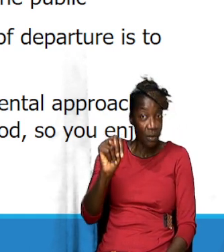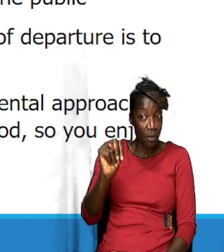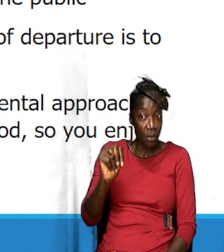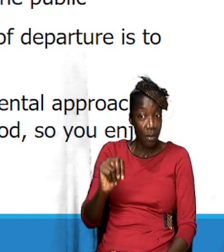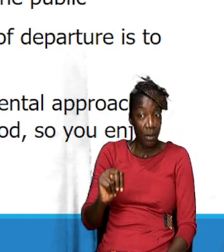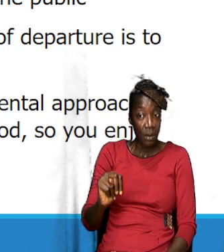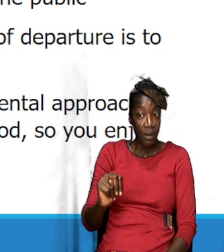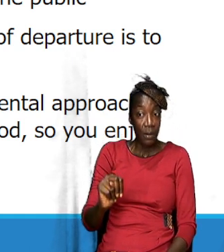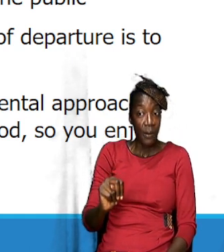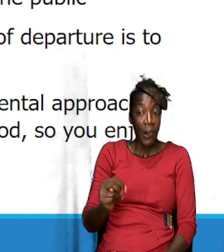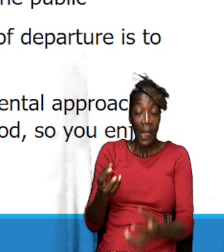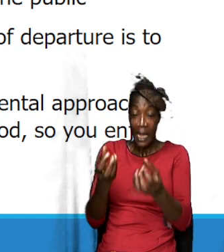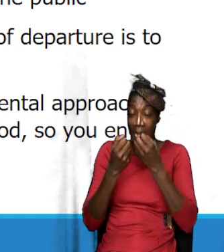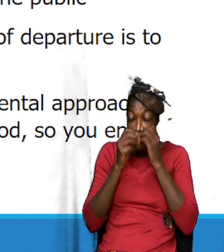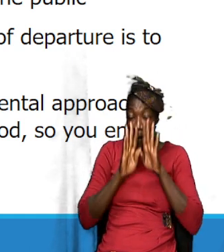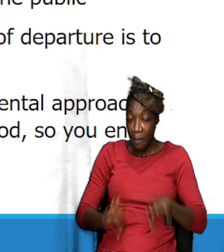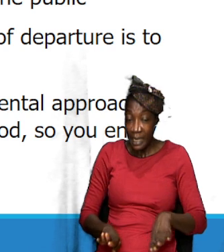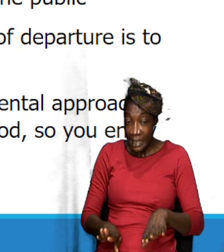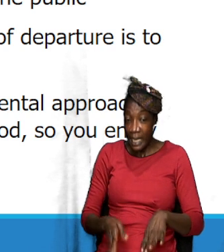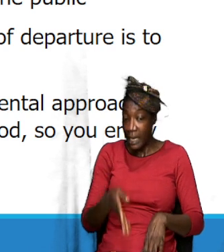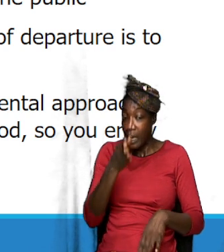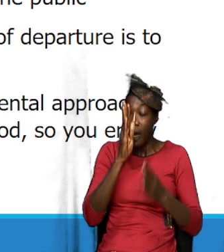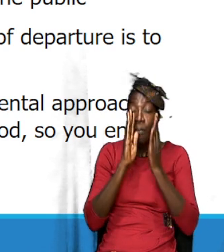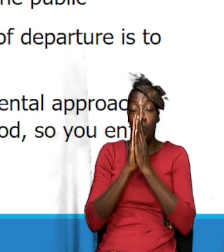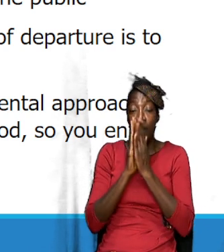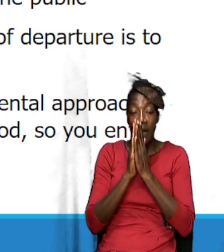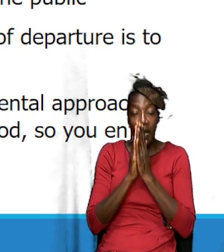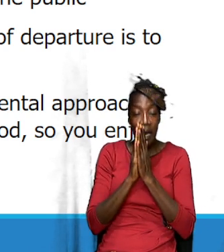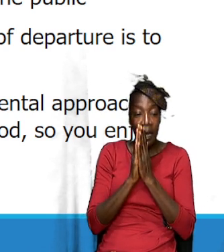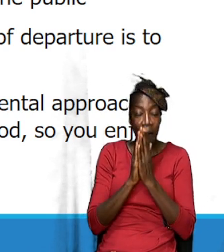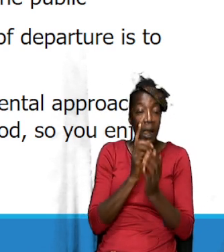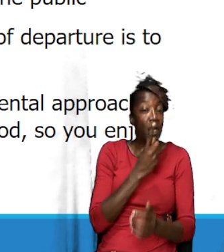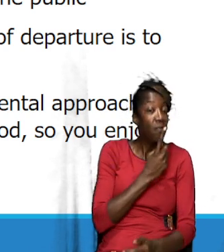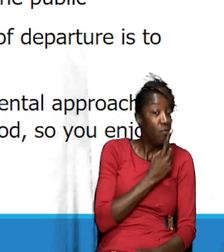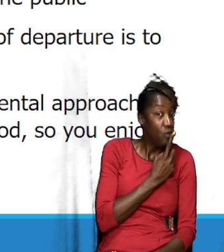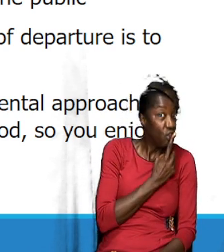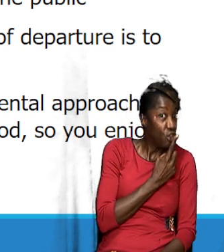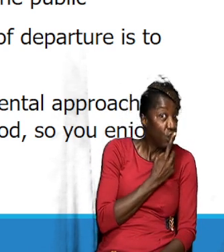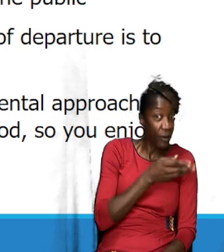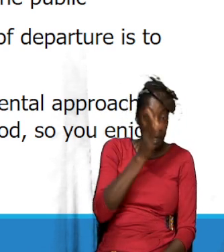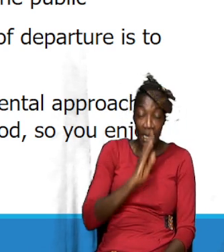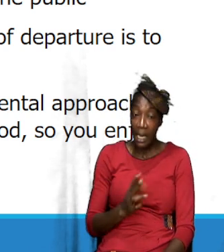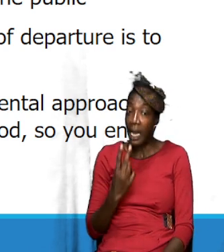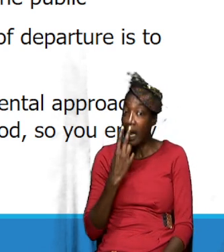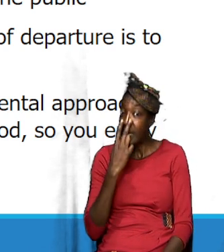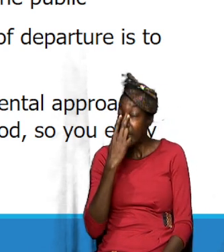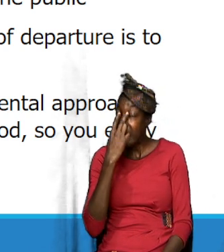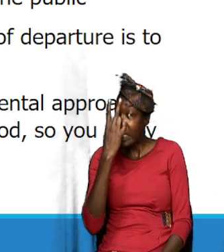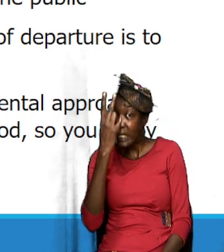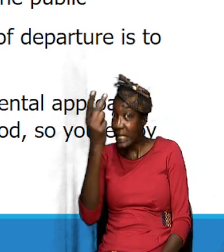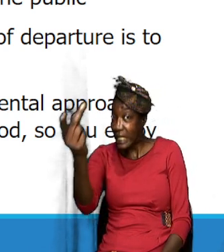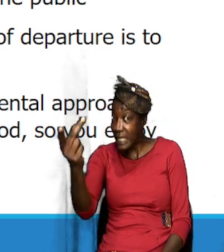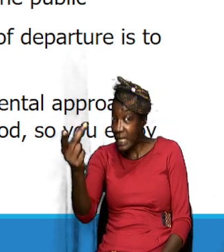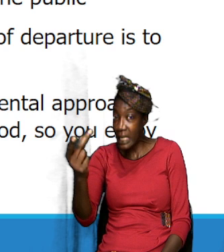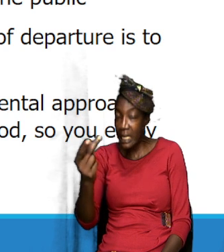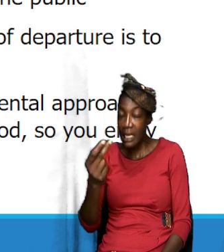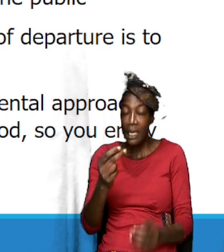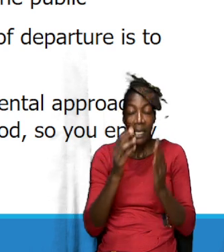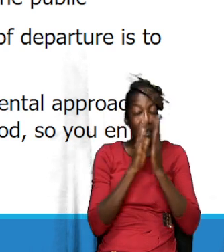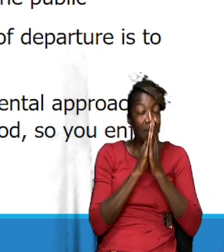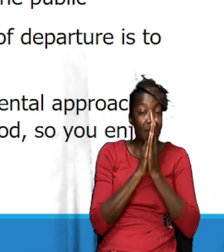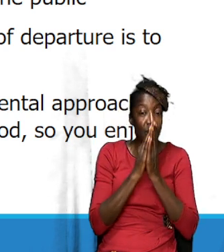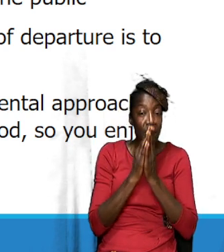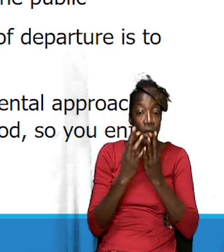you need to do it in secret. The Bible says, God that see it in secret, he is going to reward thee